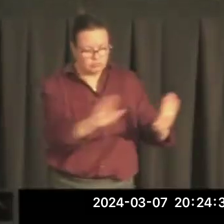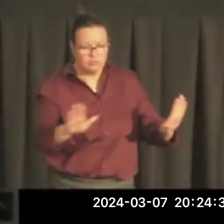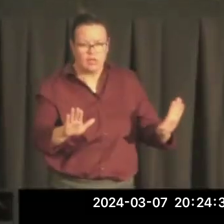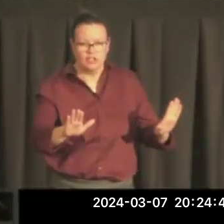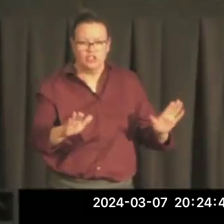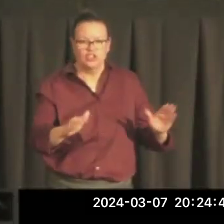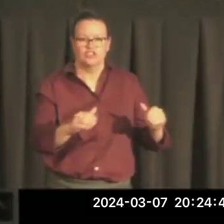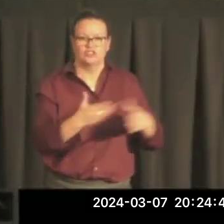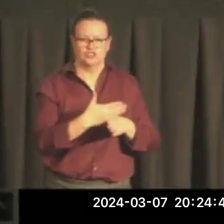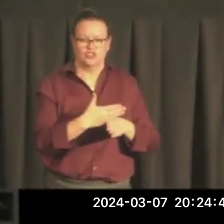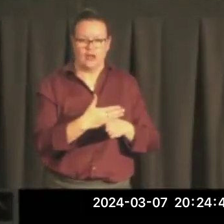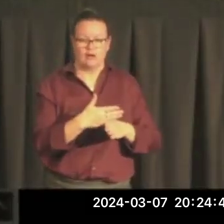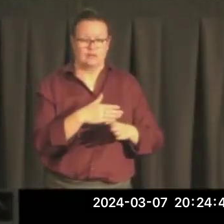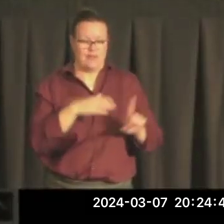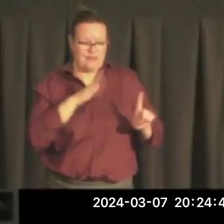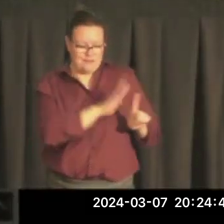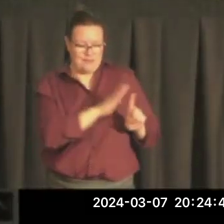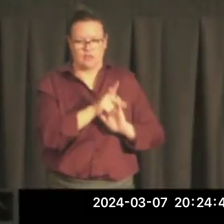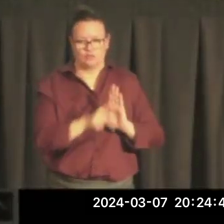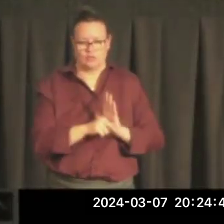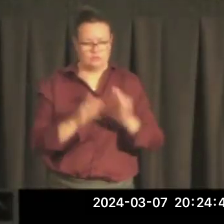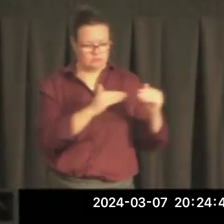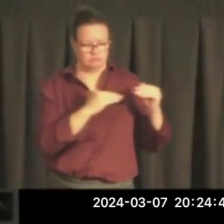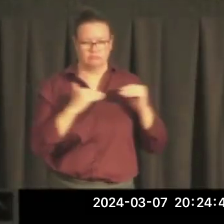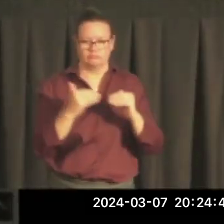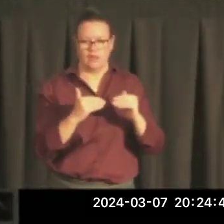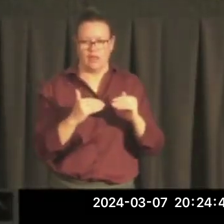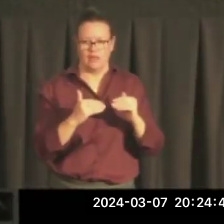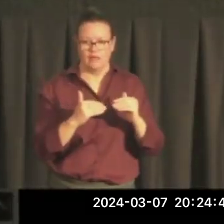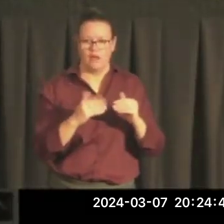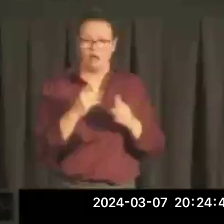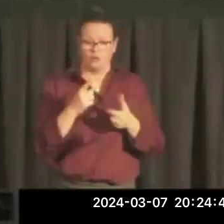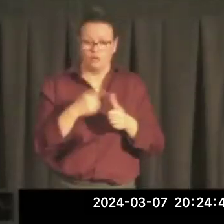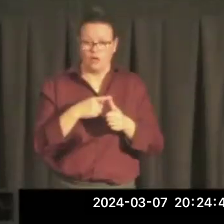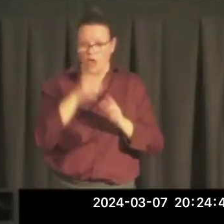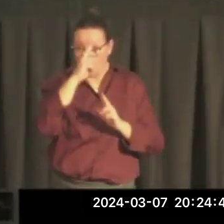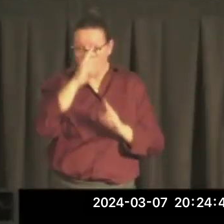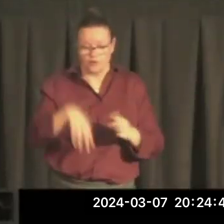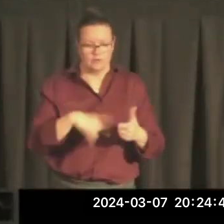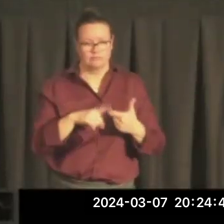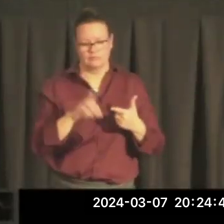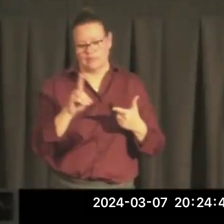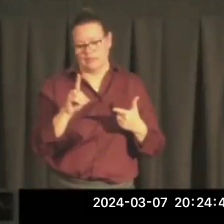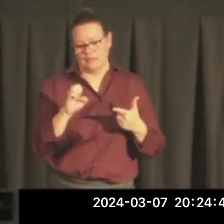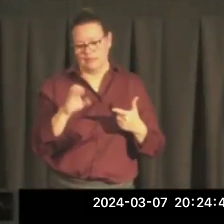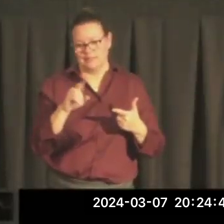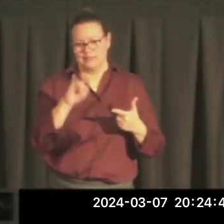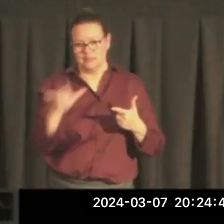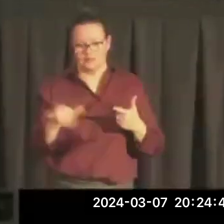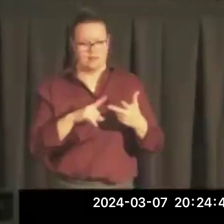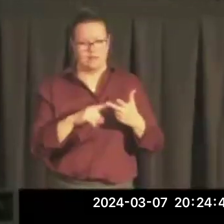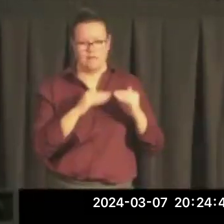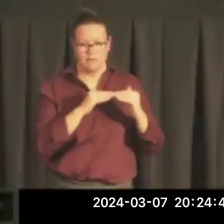he has devoted his work. Among us. Honor. Decency. Fairness.